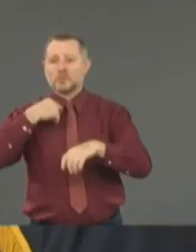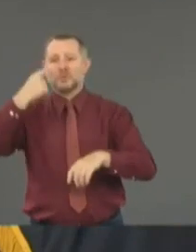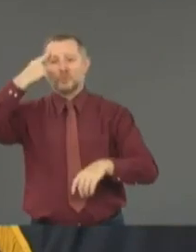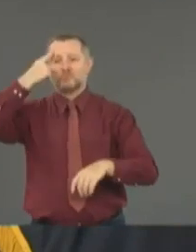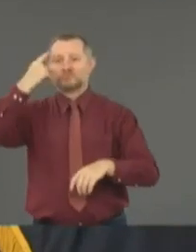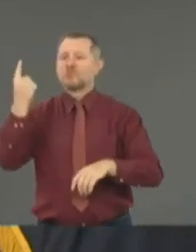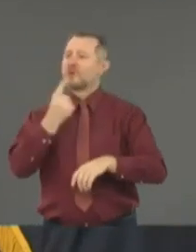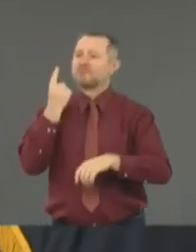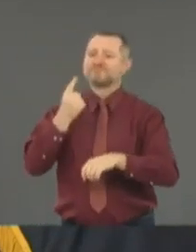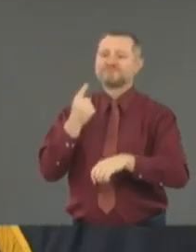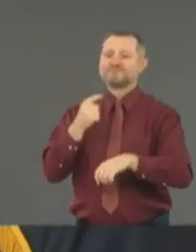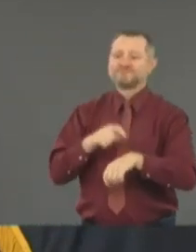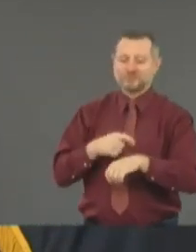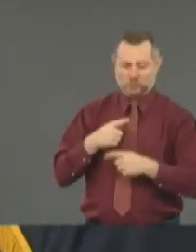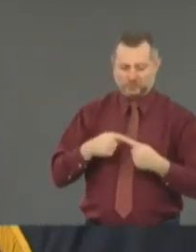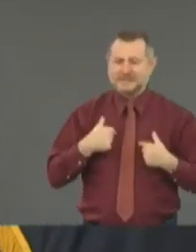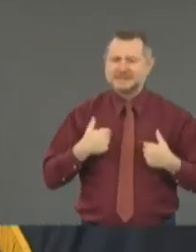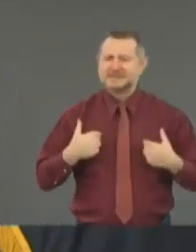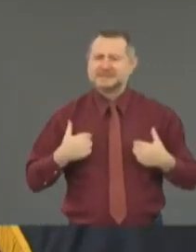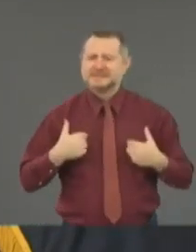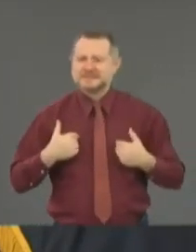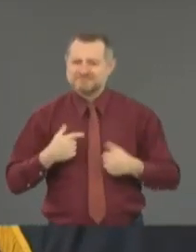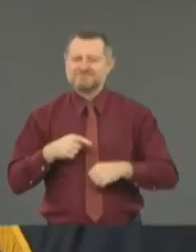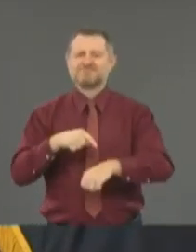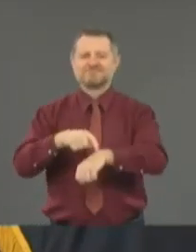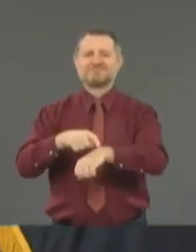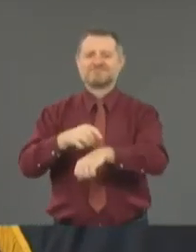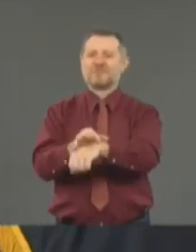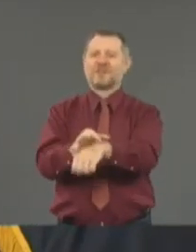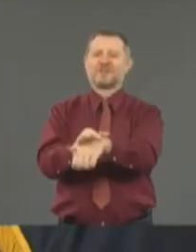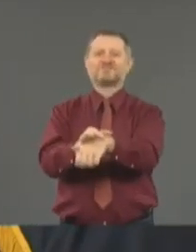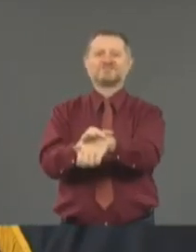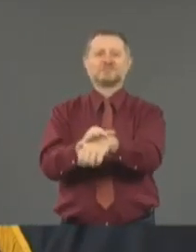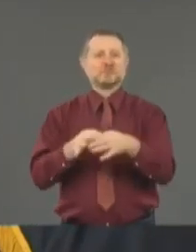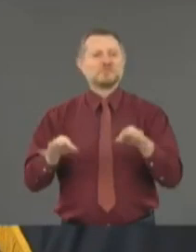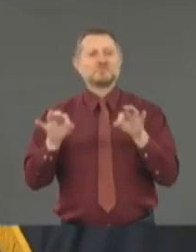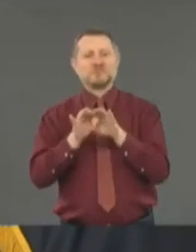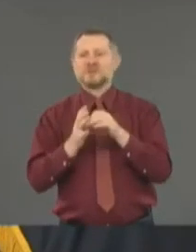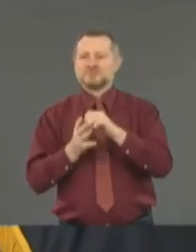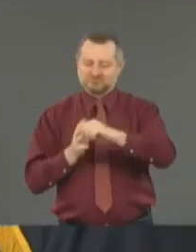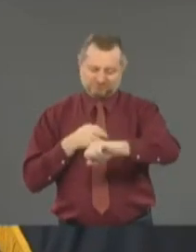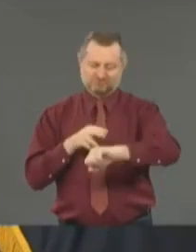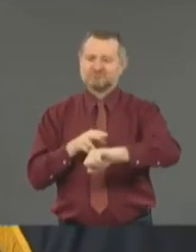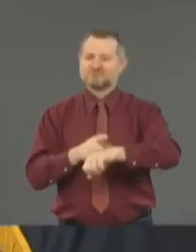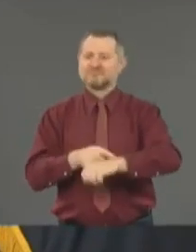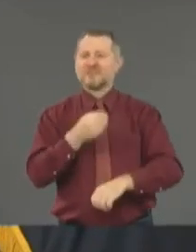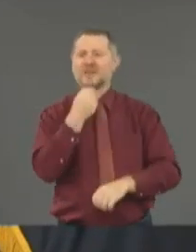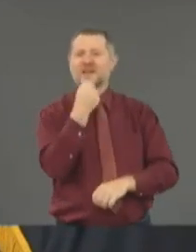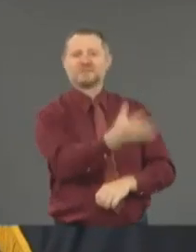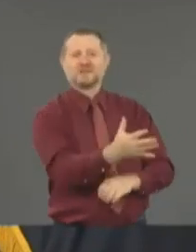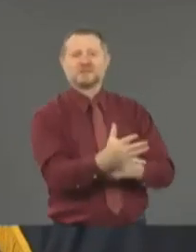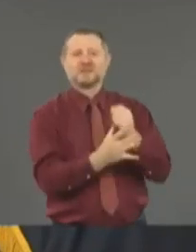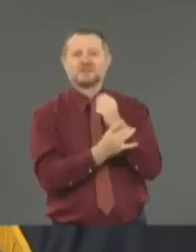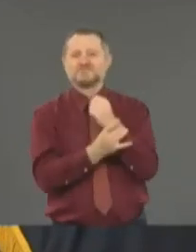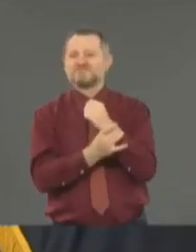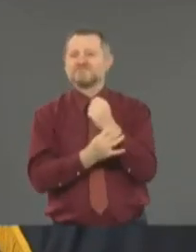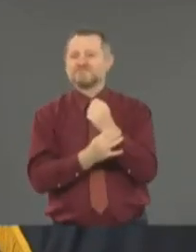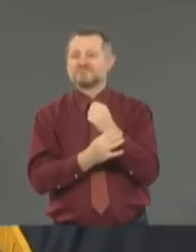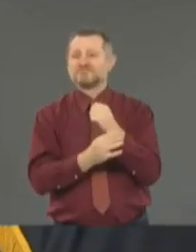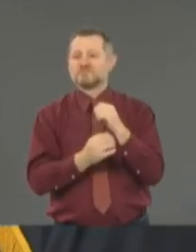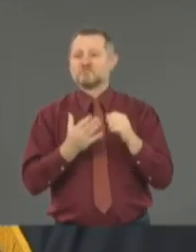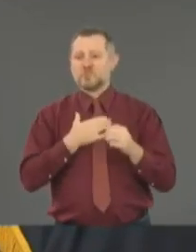me? What means something to me? I'm going to give her my watch. It means something to me.